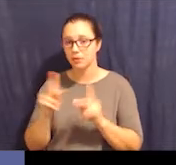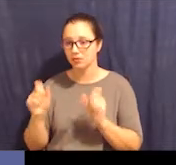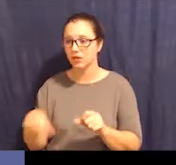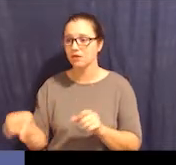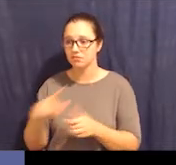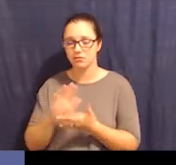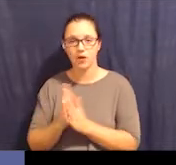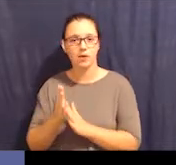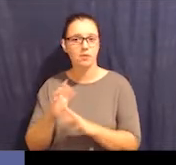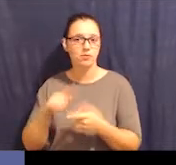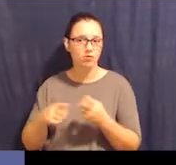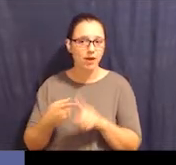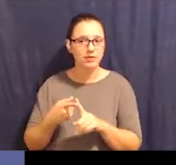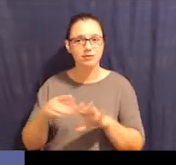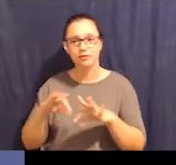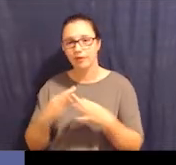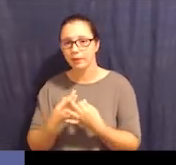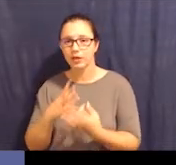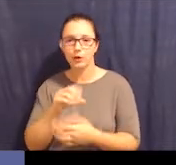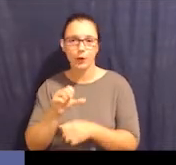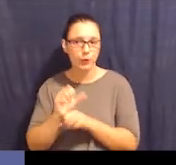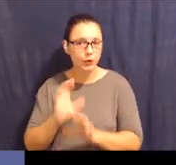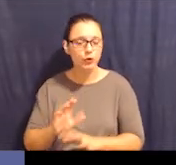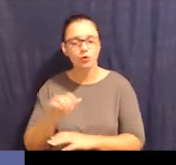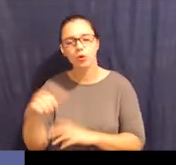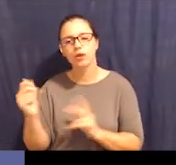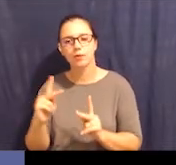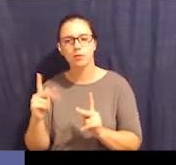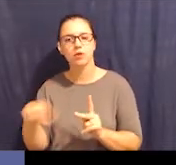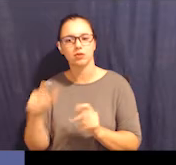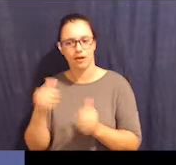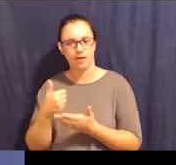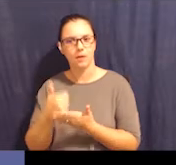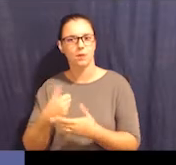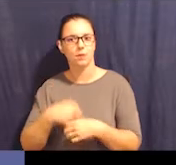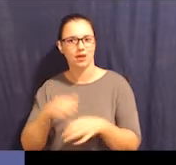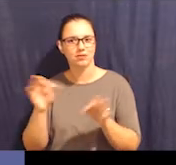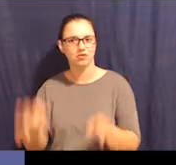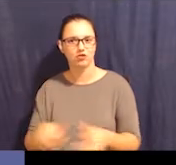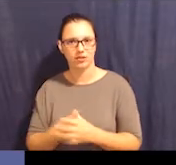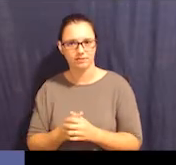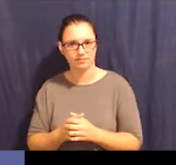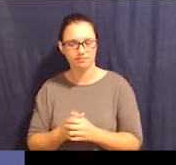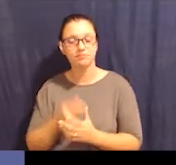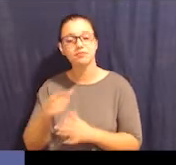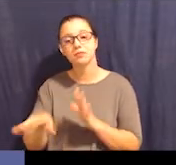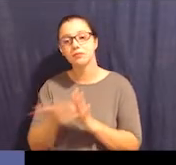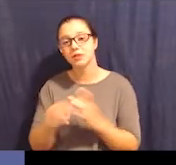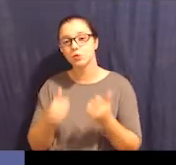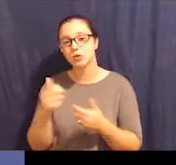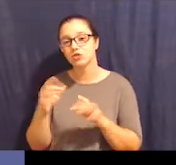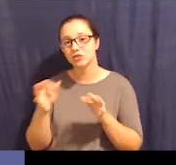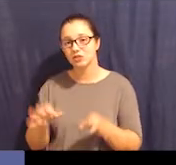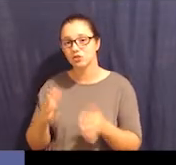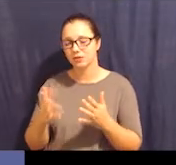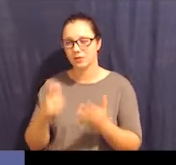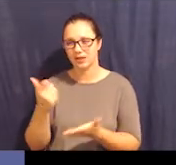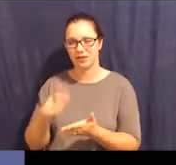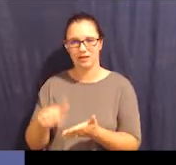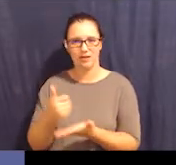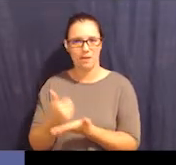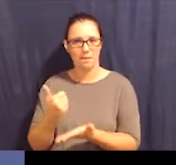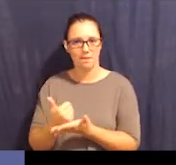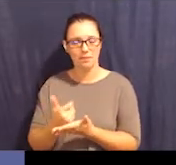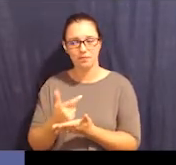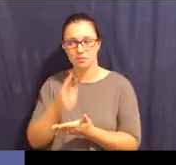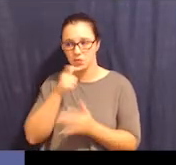people can be family members, friends, co-workers, or others who can help you make decisions. You pick the decisions you might need